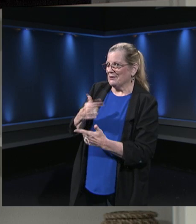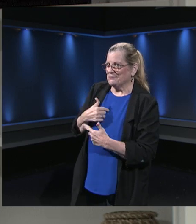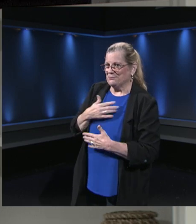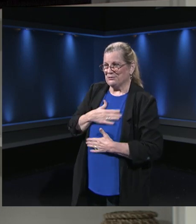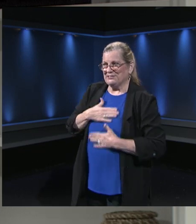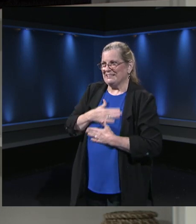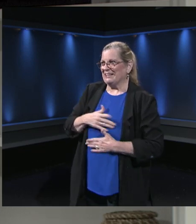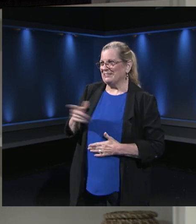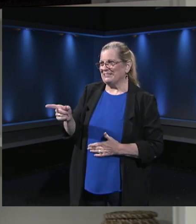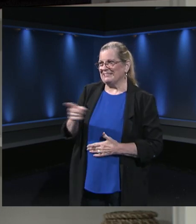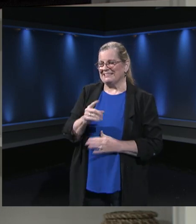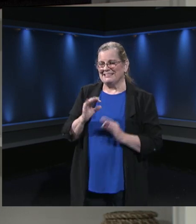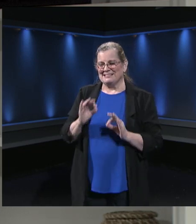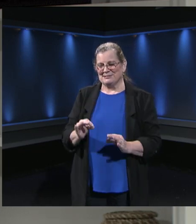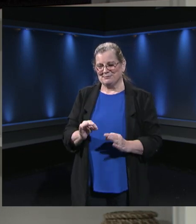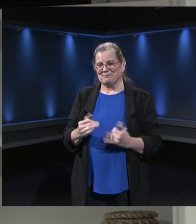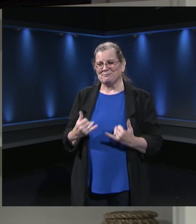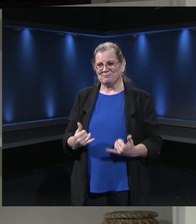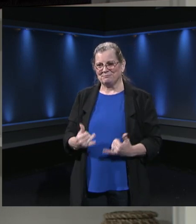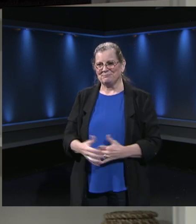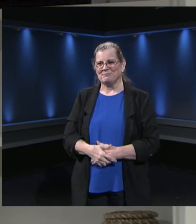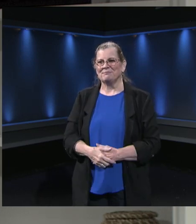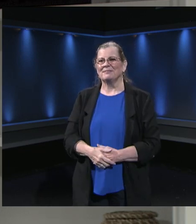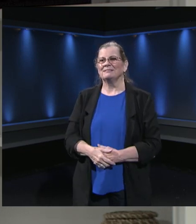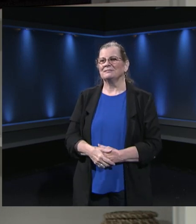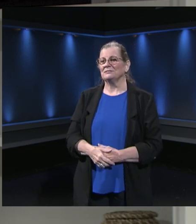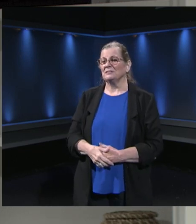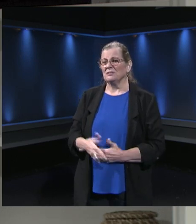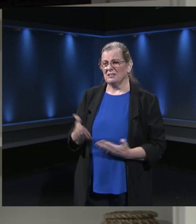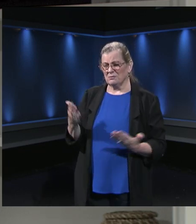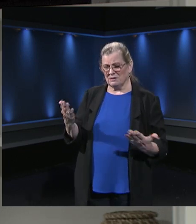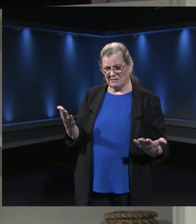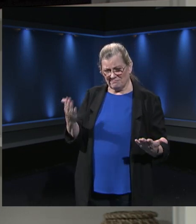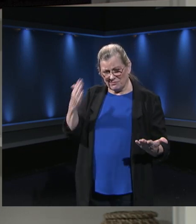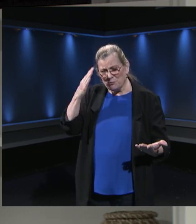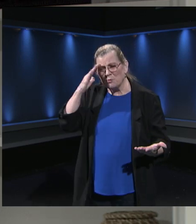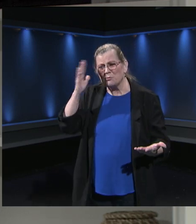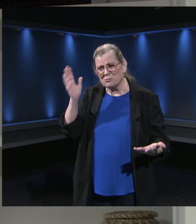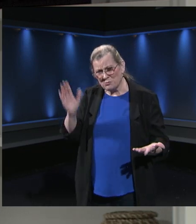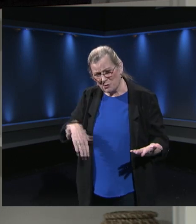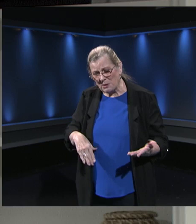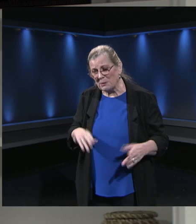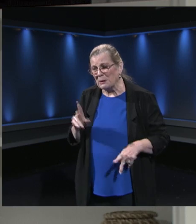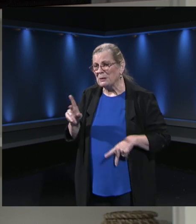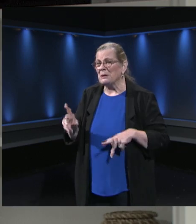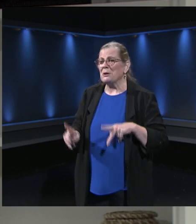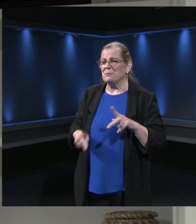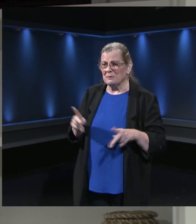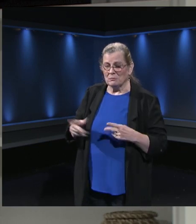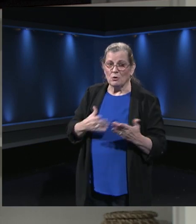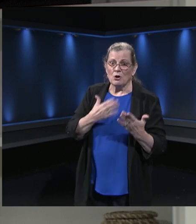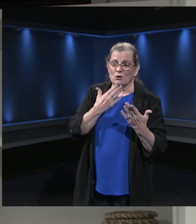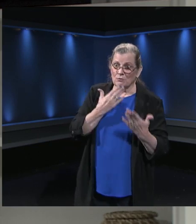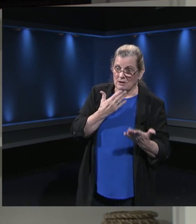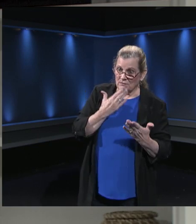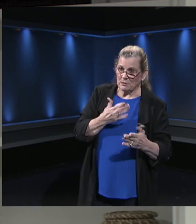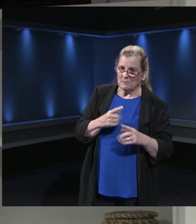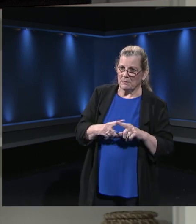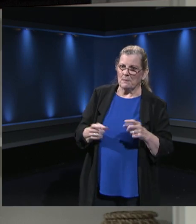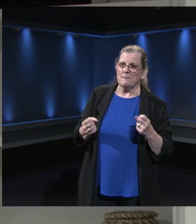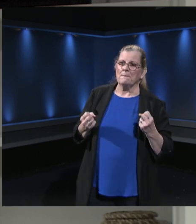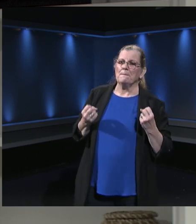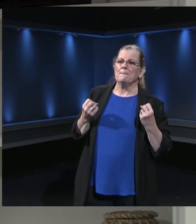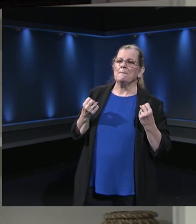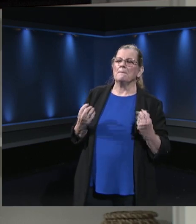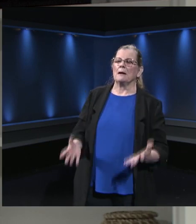you so much. And listen, we know many of you are grateful, but many of you are still frustrated,